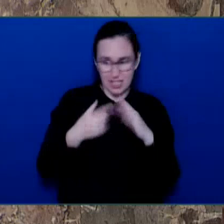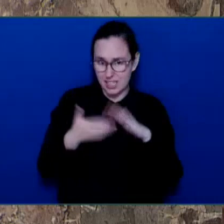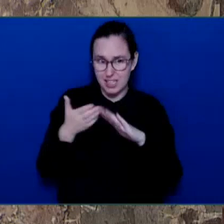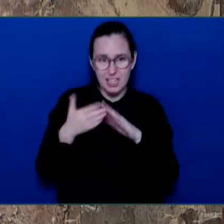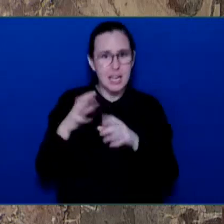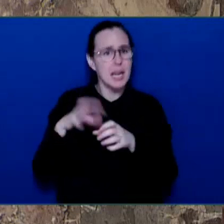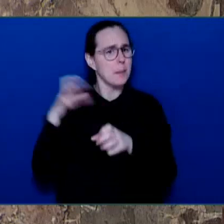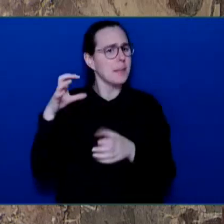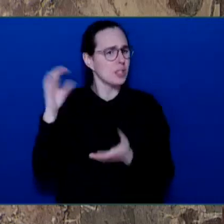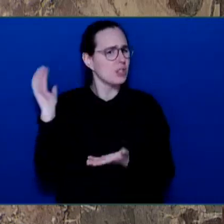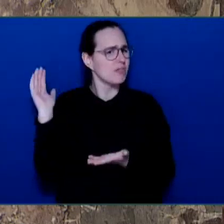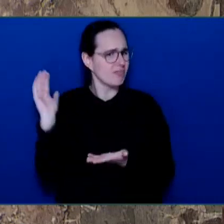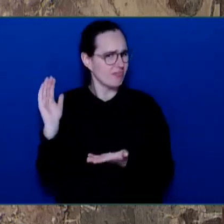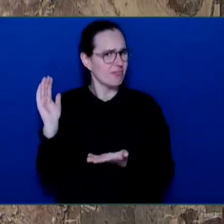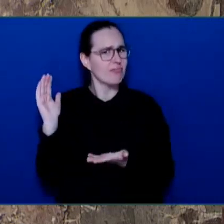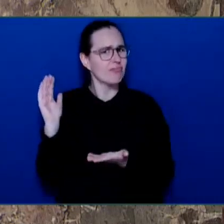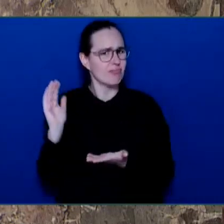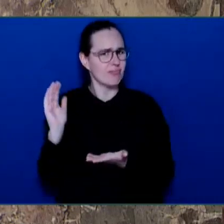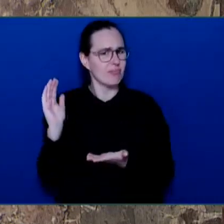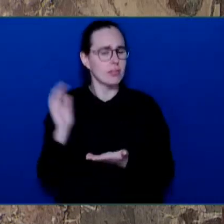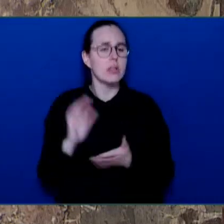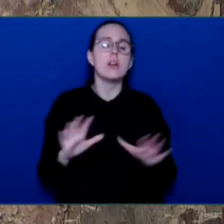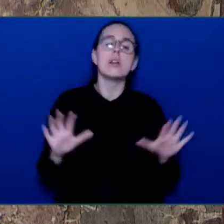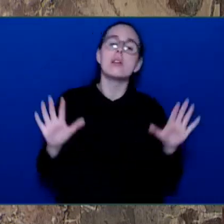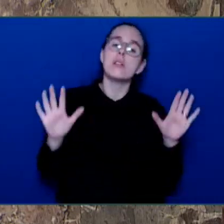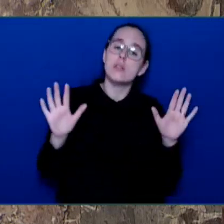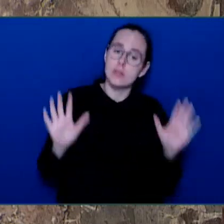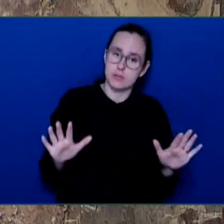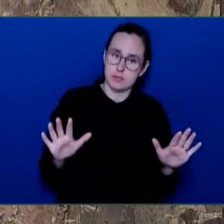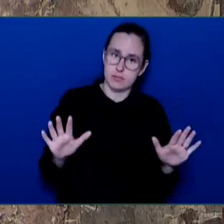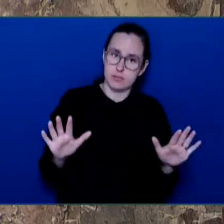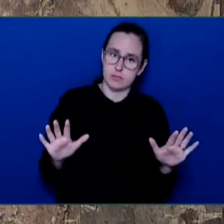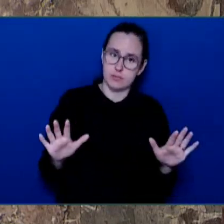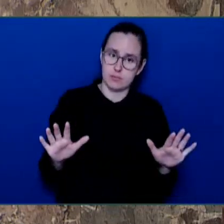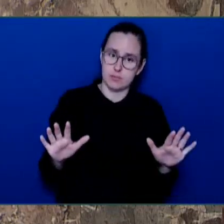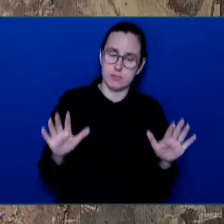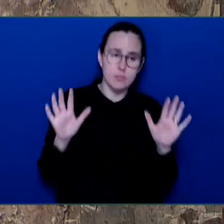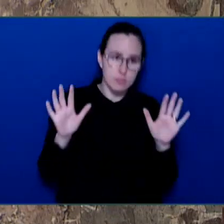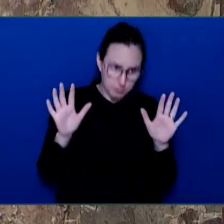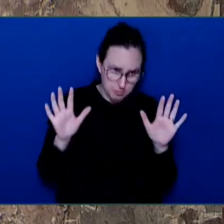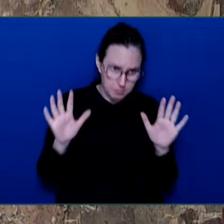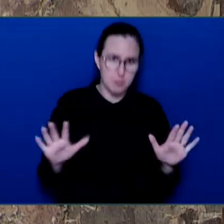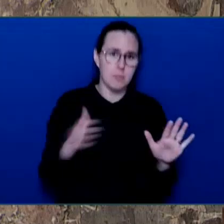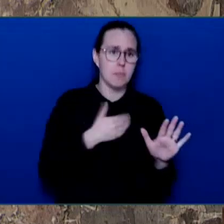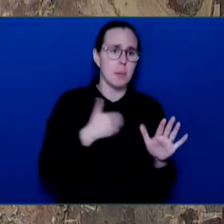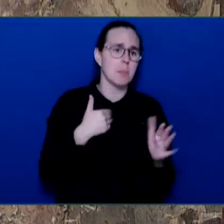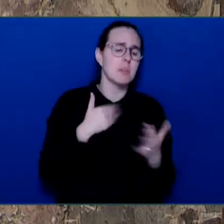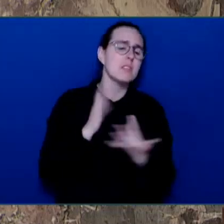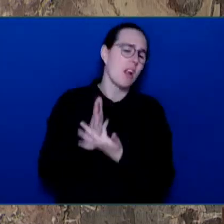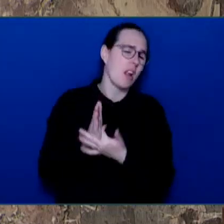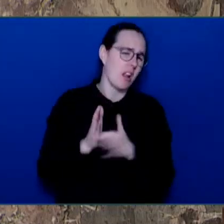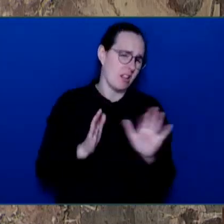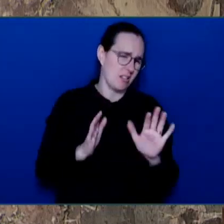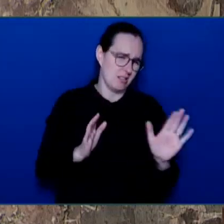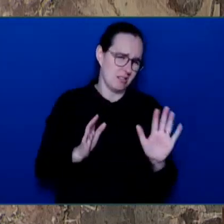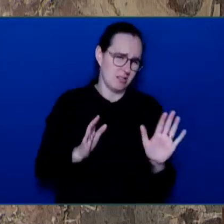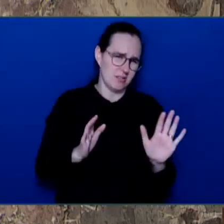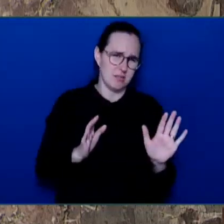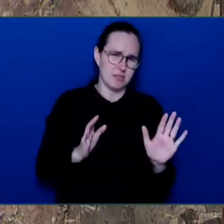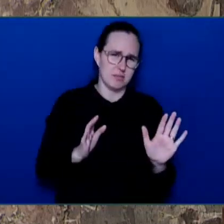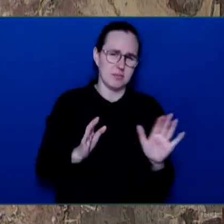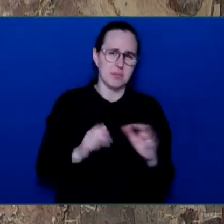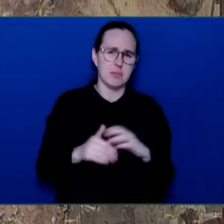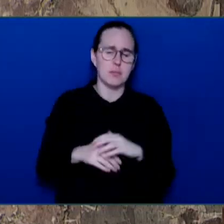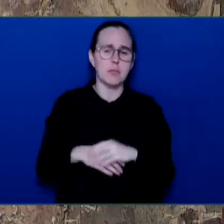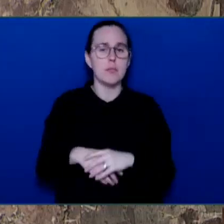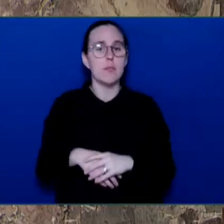members. Emissions have been going down since 2017 in absolute terms and even